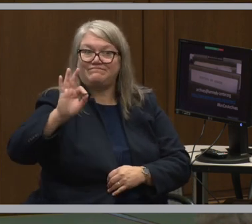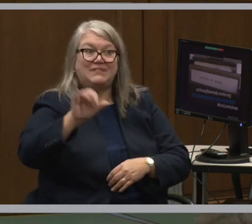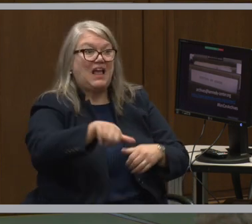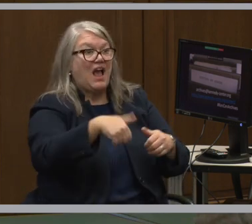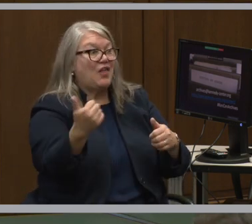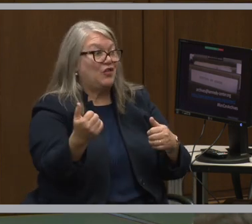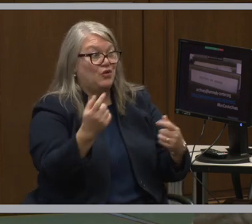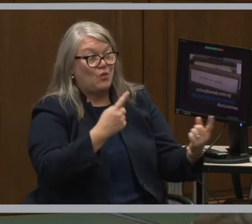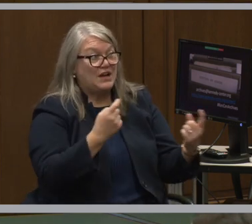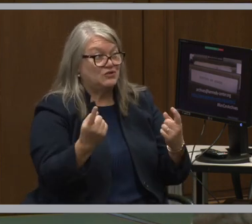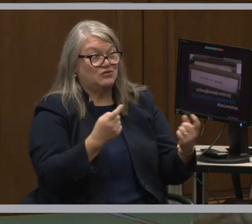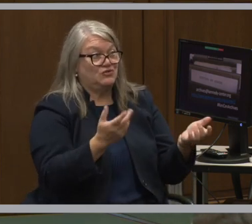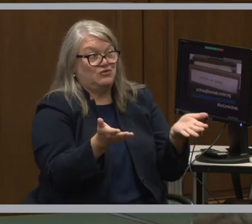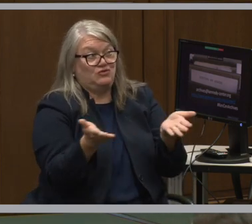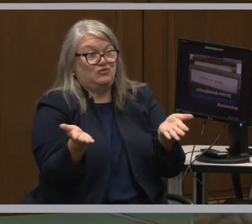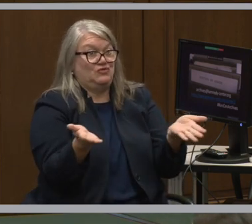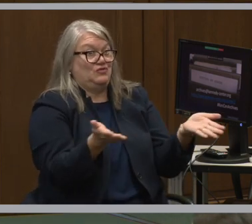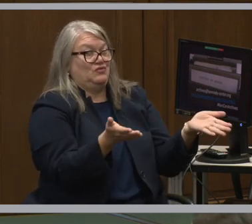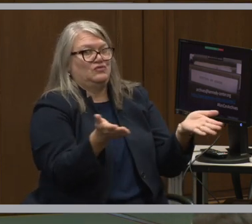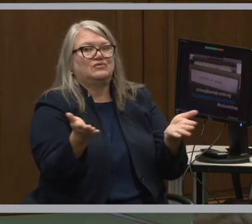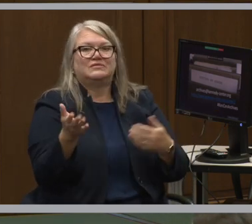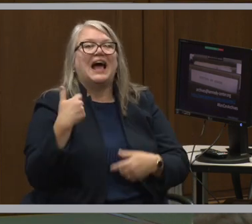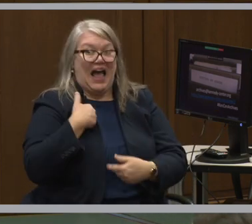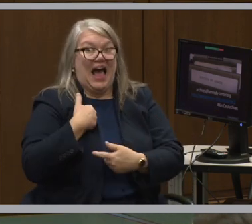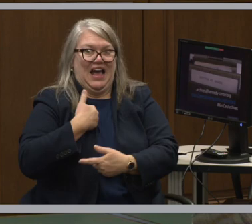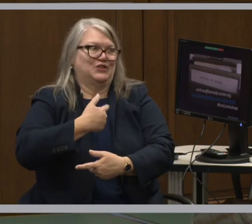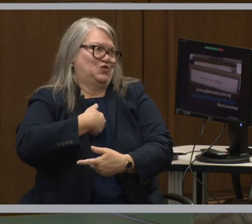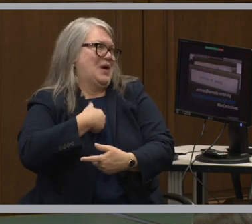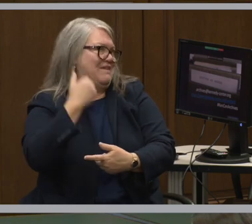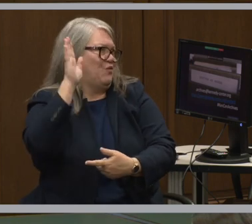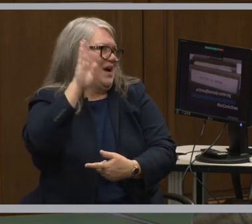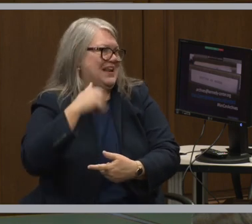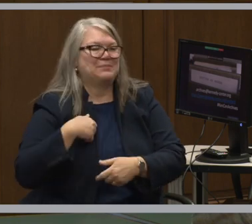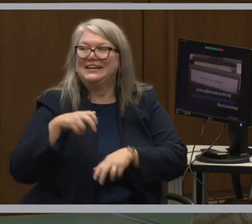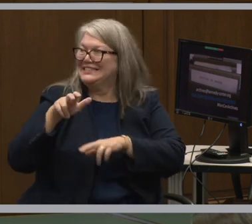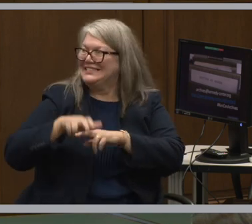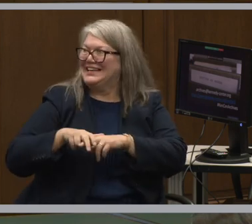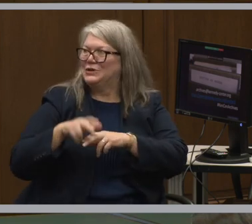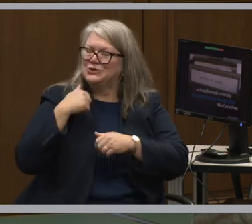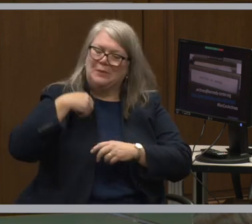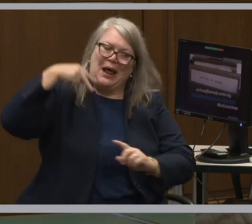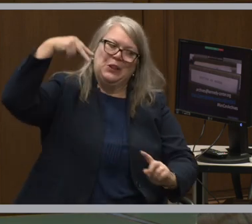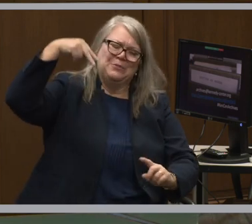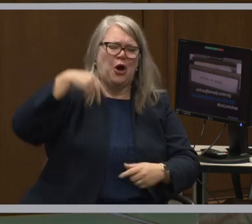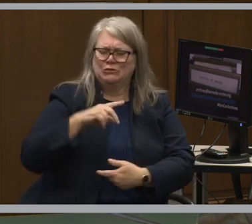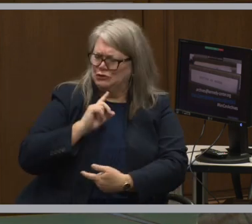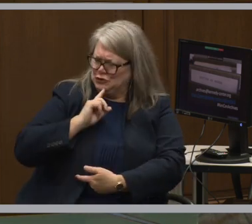Anybody else? I do have one. I'm going to sit down so I'm not looming over you.